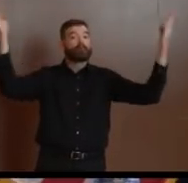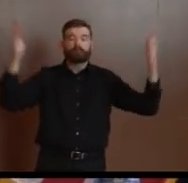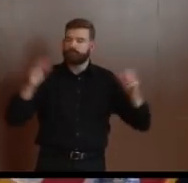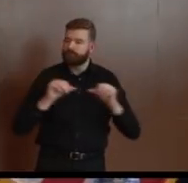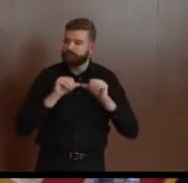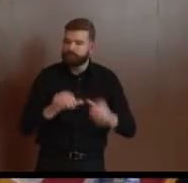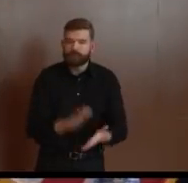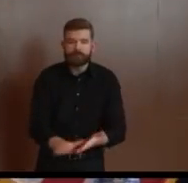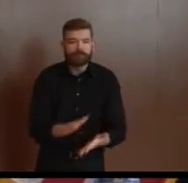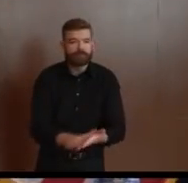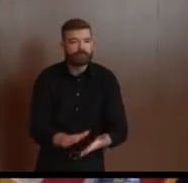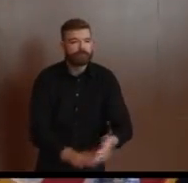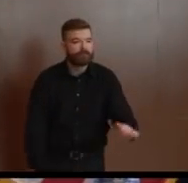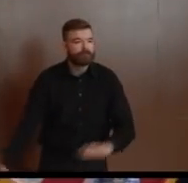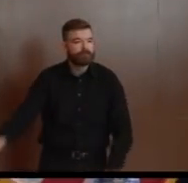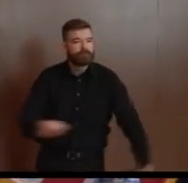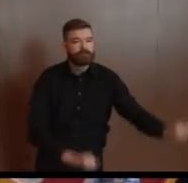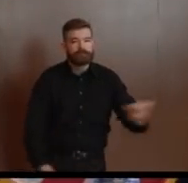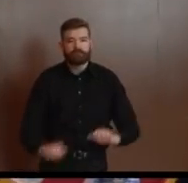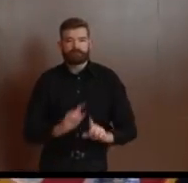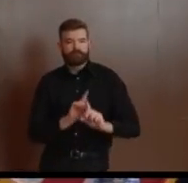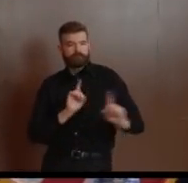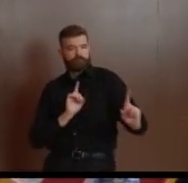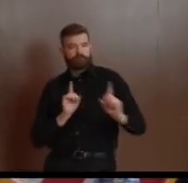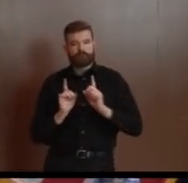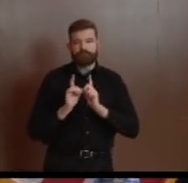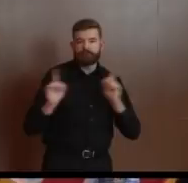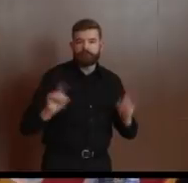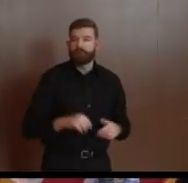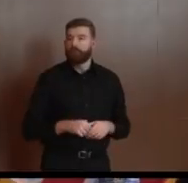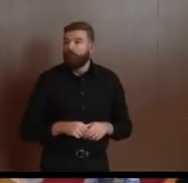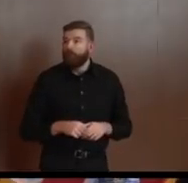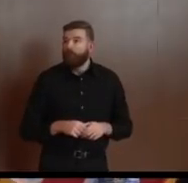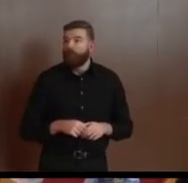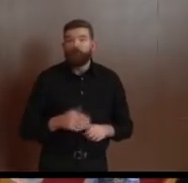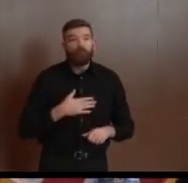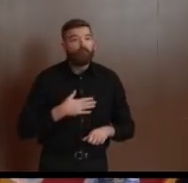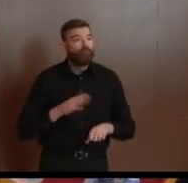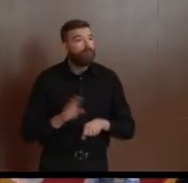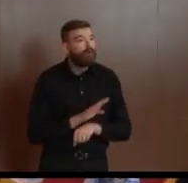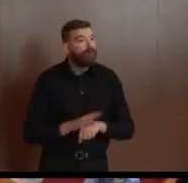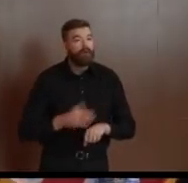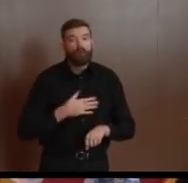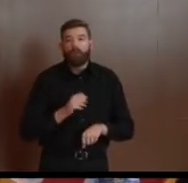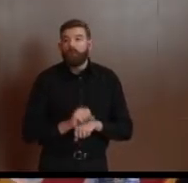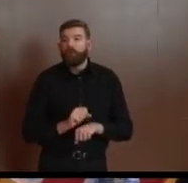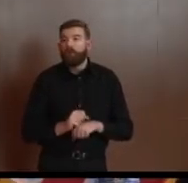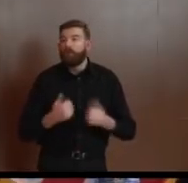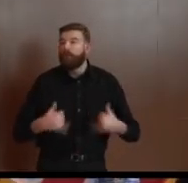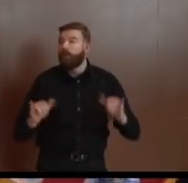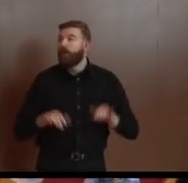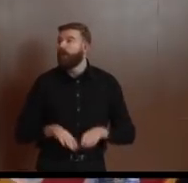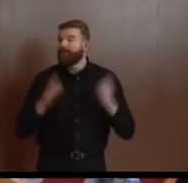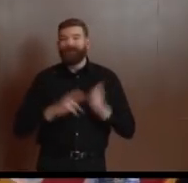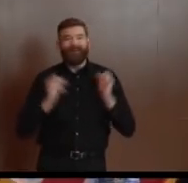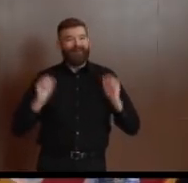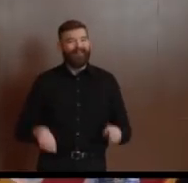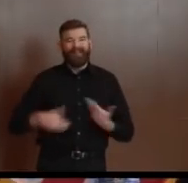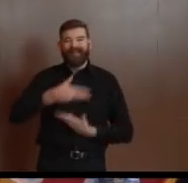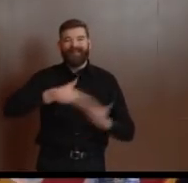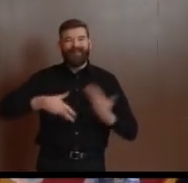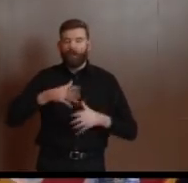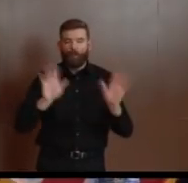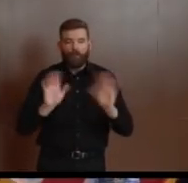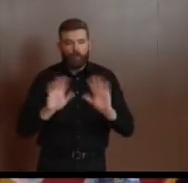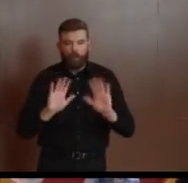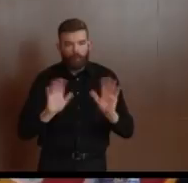does not mean that it's a free-for-all. And I appreciate the fact that, you know, it's early days,